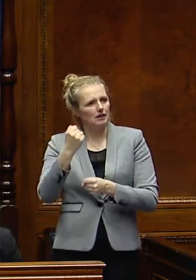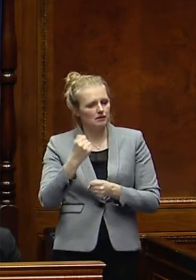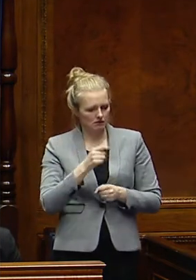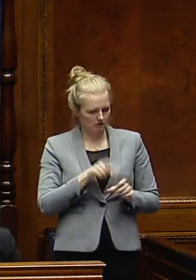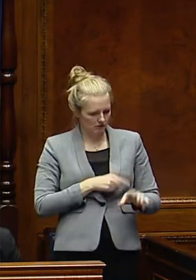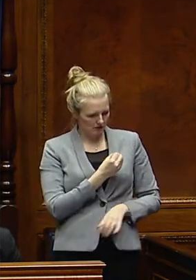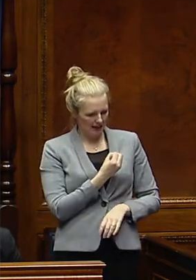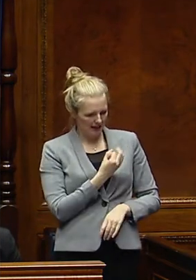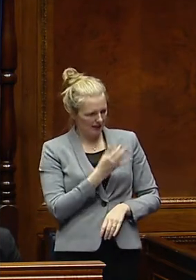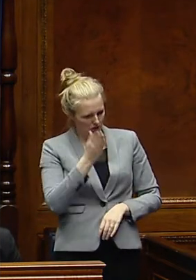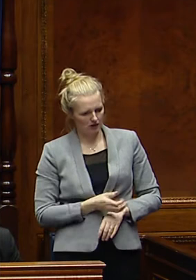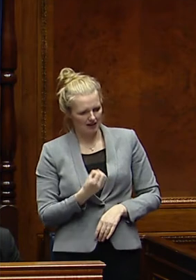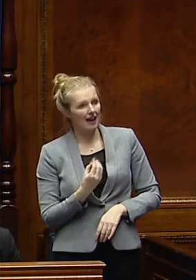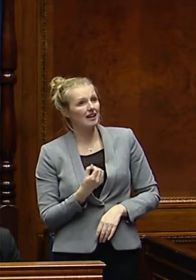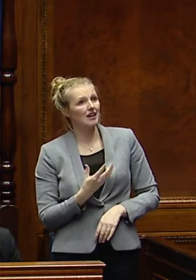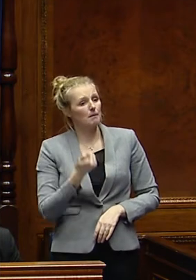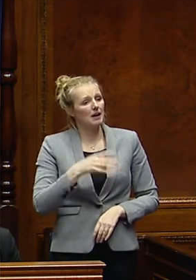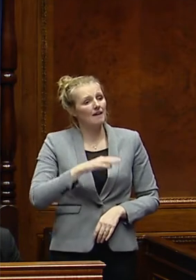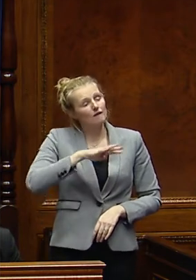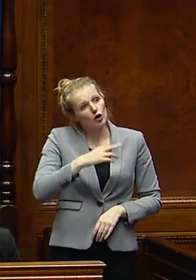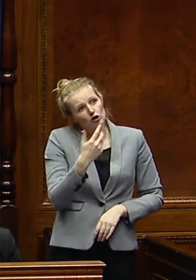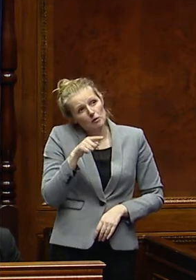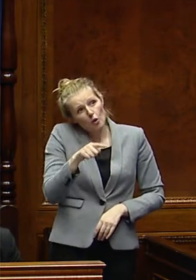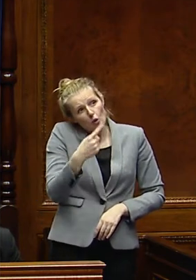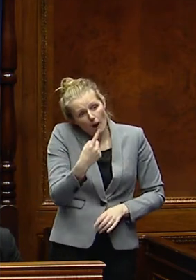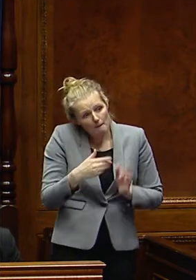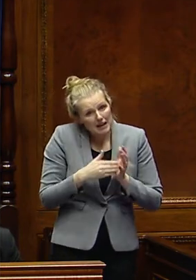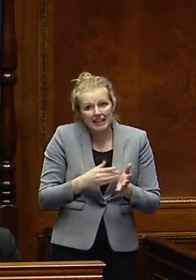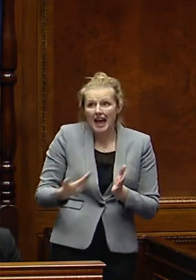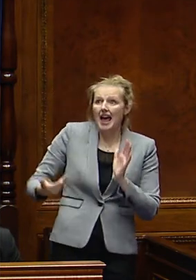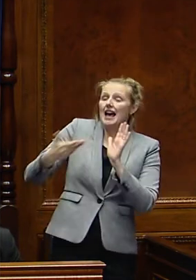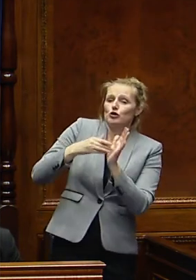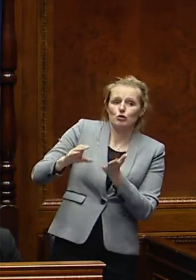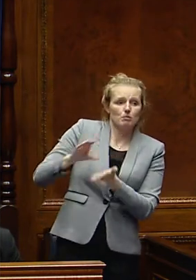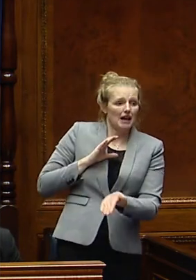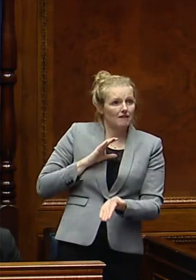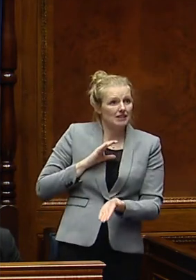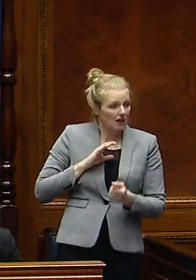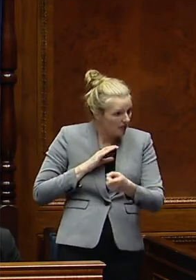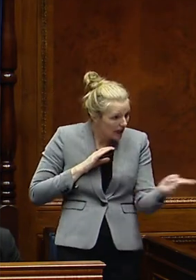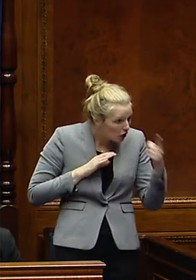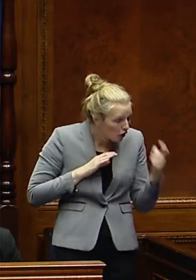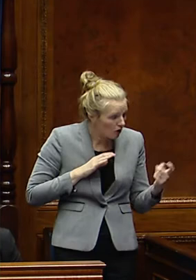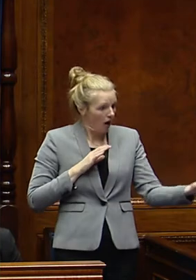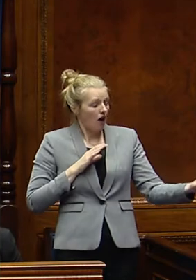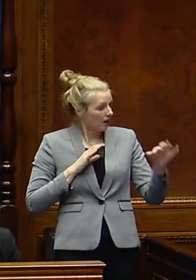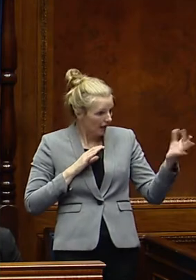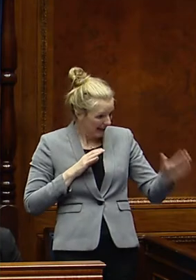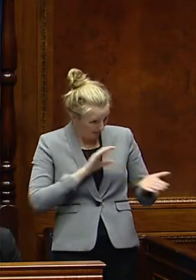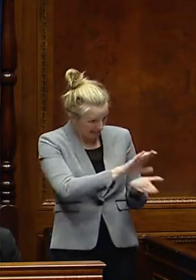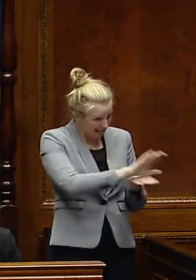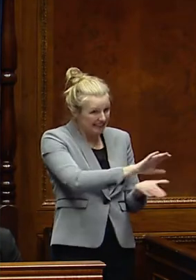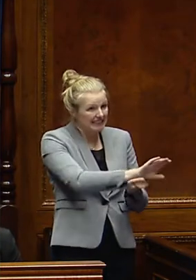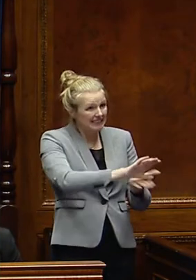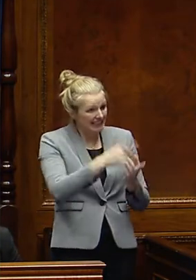-19 we actually secured 43.1 million of additional benefits that people were entitled to and they hadn't claimed, and